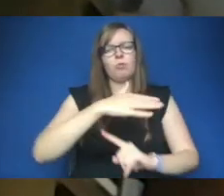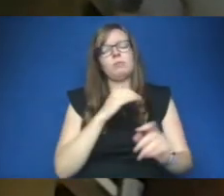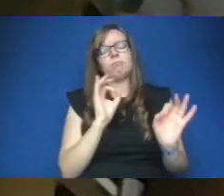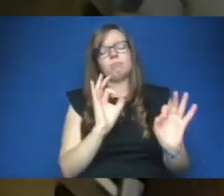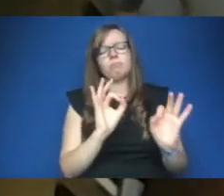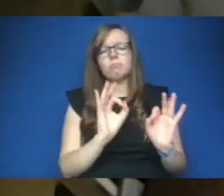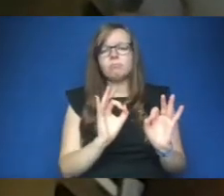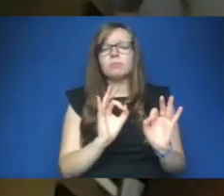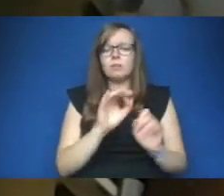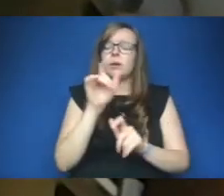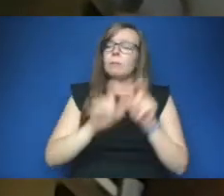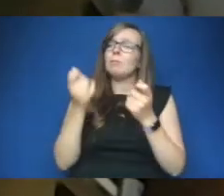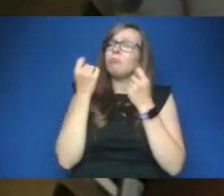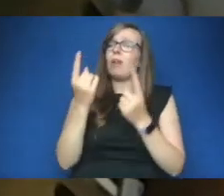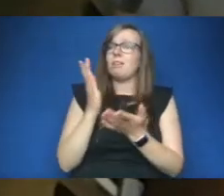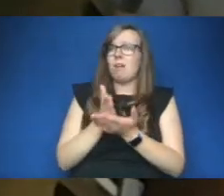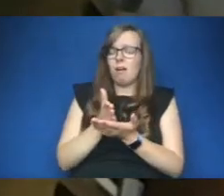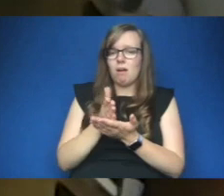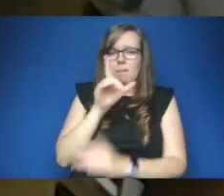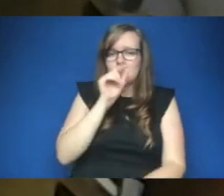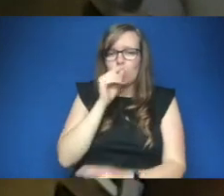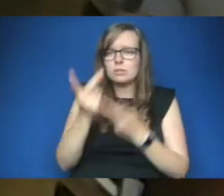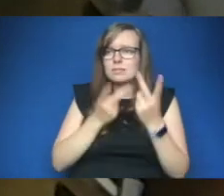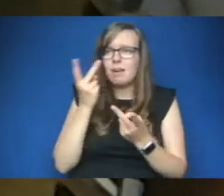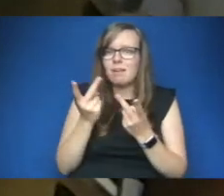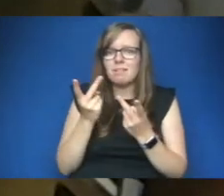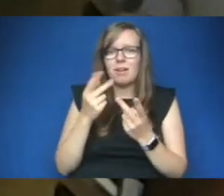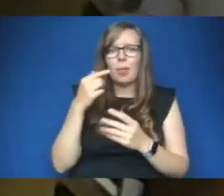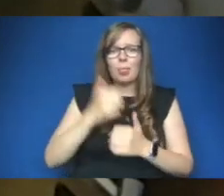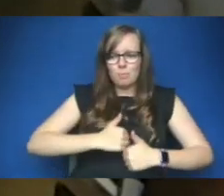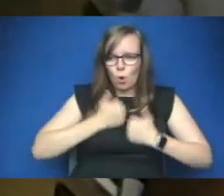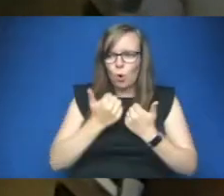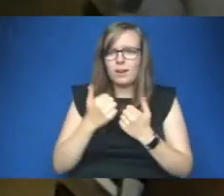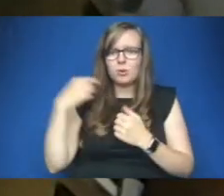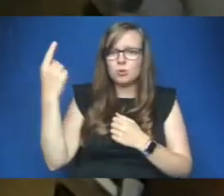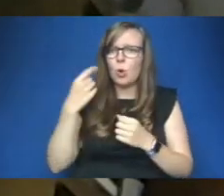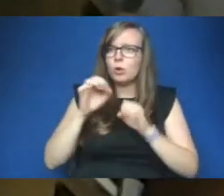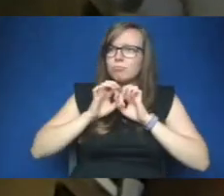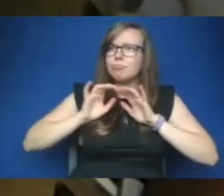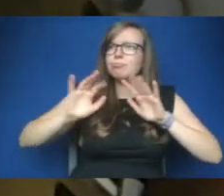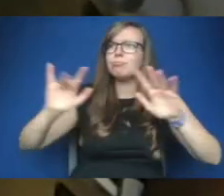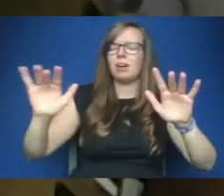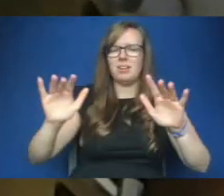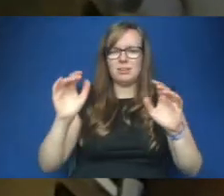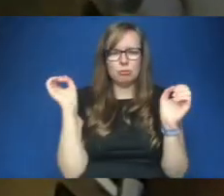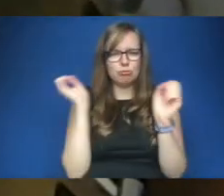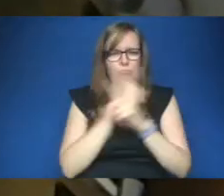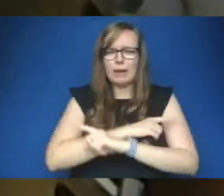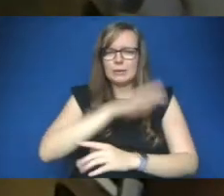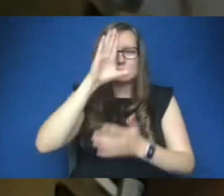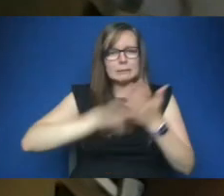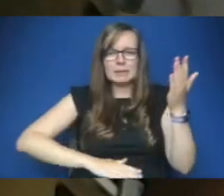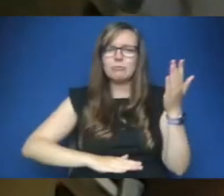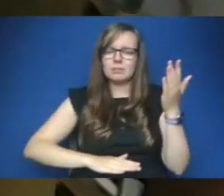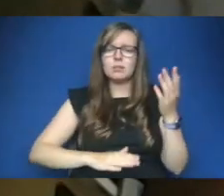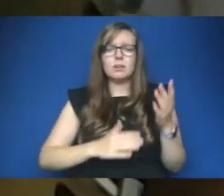that birds sing uh all the time make a lot of noise in the morning it's been quite a strange experience for us millions of people have been